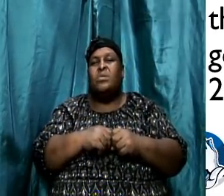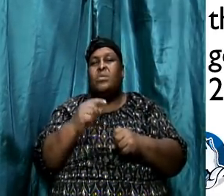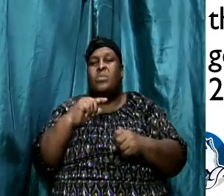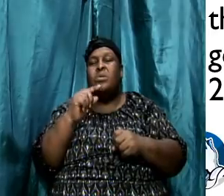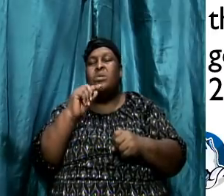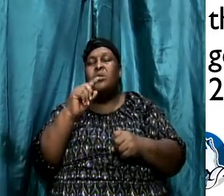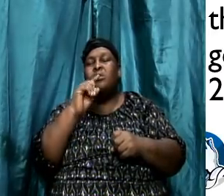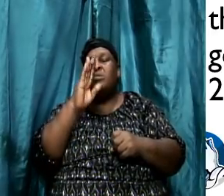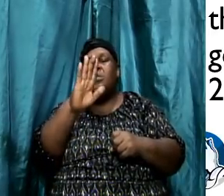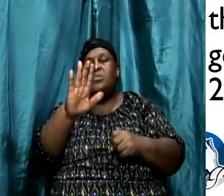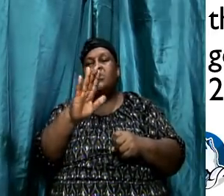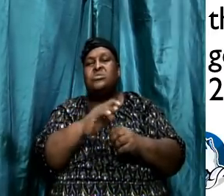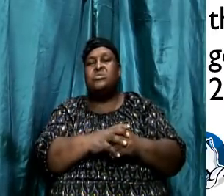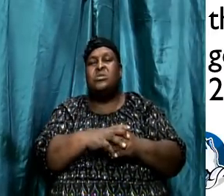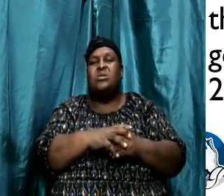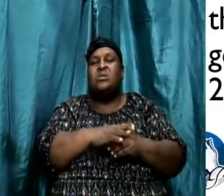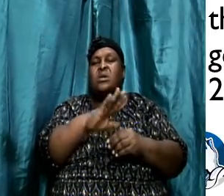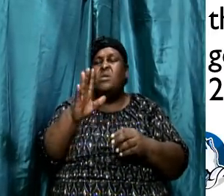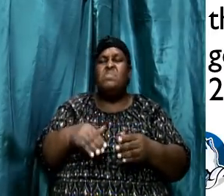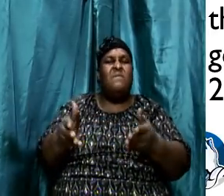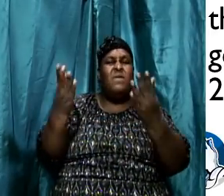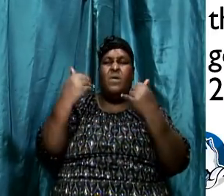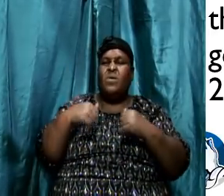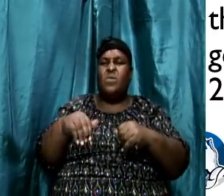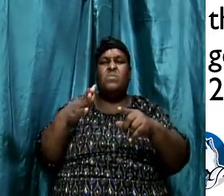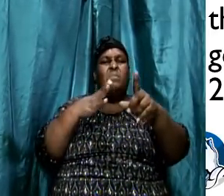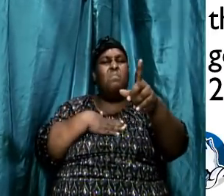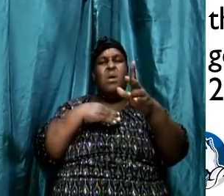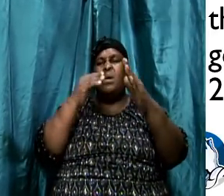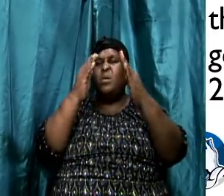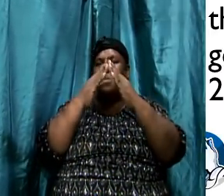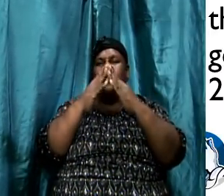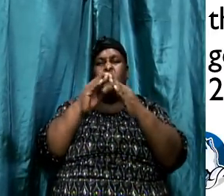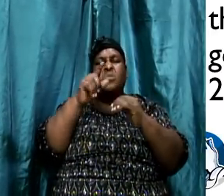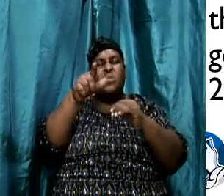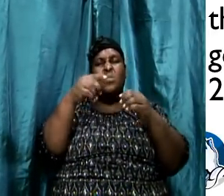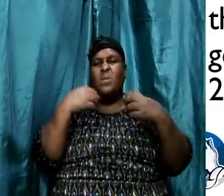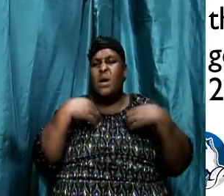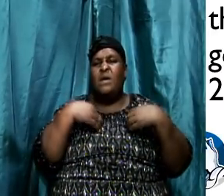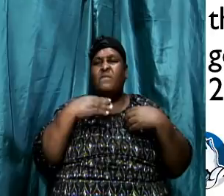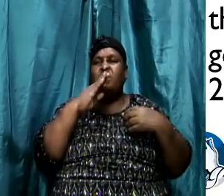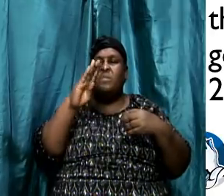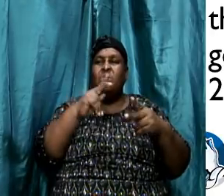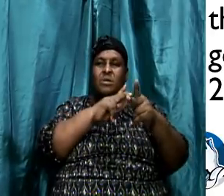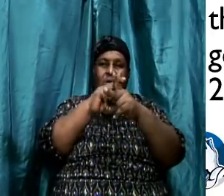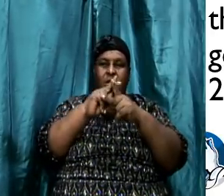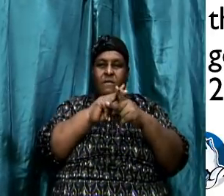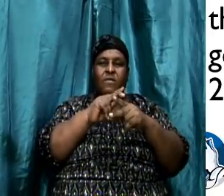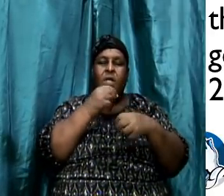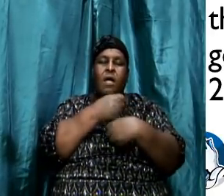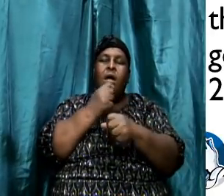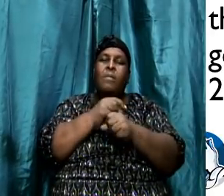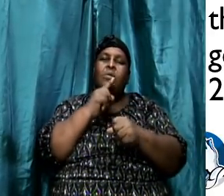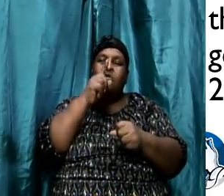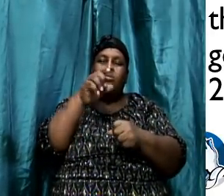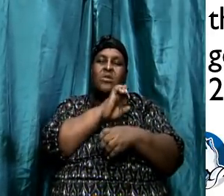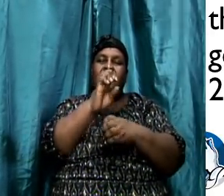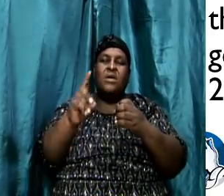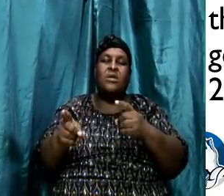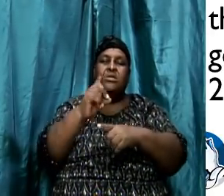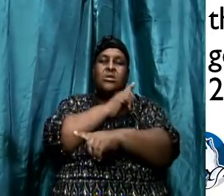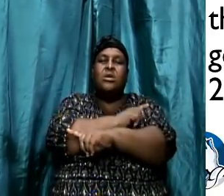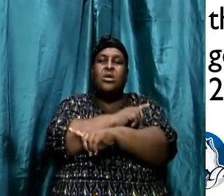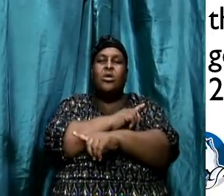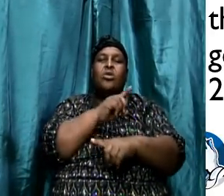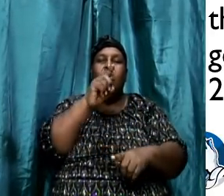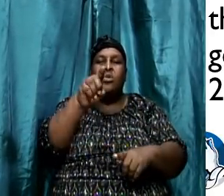have you gotten the word other? You know, that didn't come back to my house. You have to be careful and be sure that at the end of the day, you do